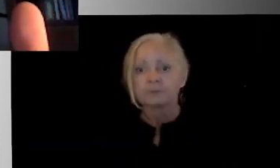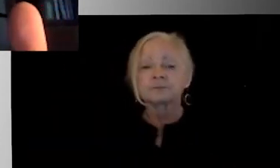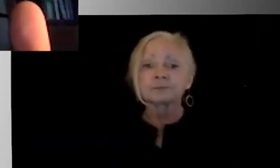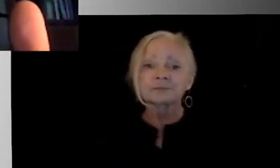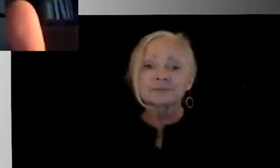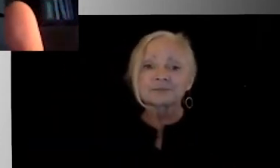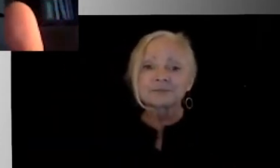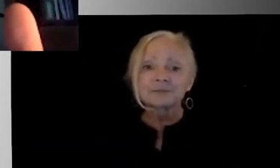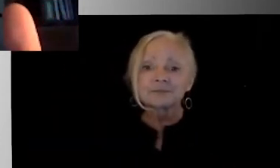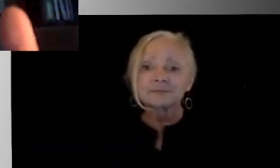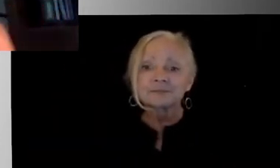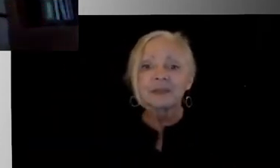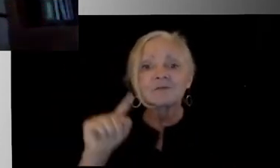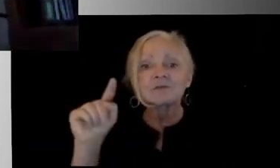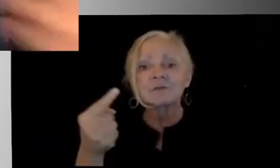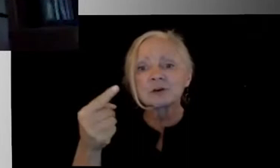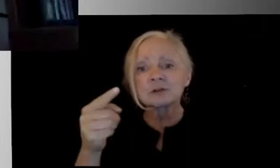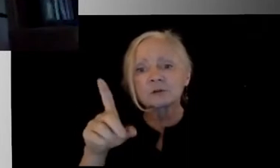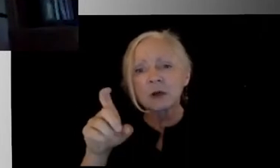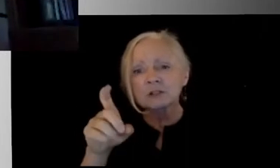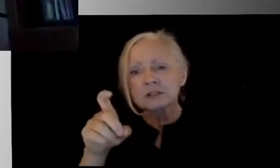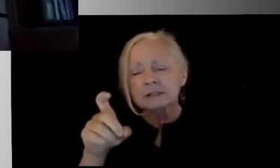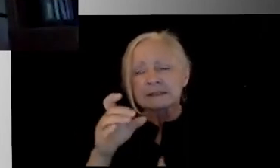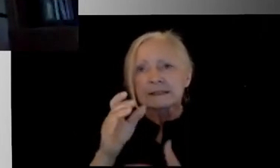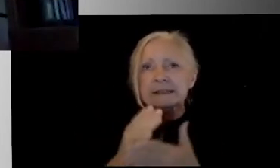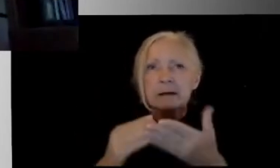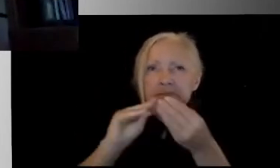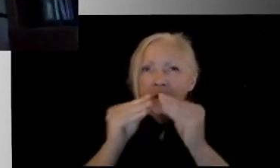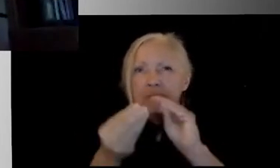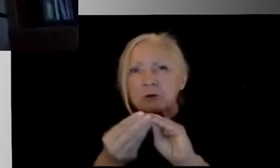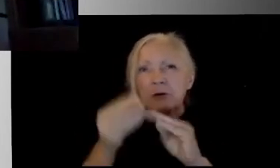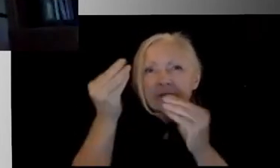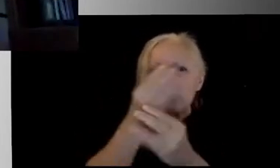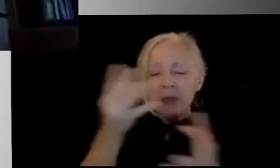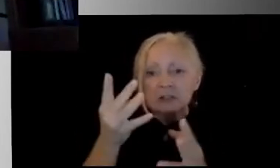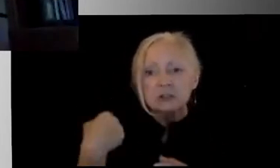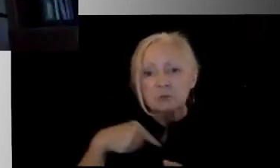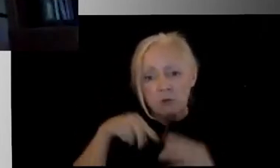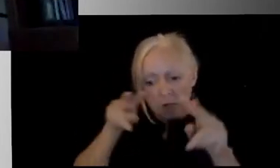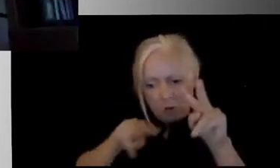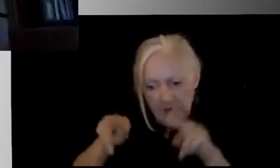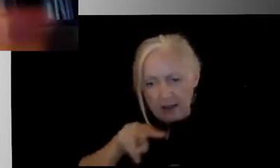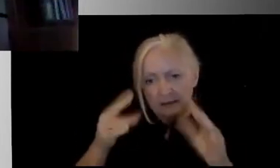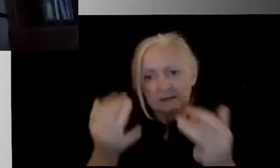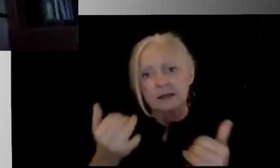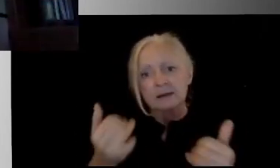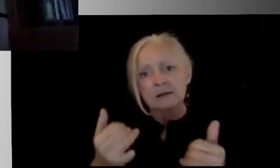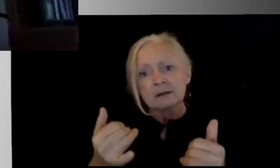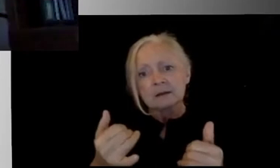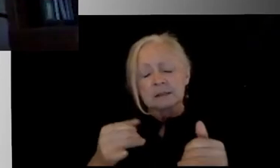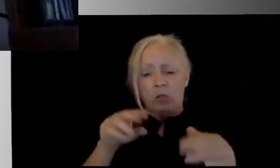of the data we were crunching today at WFII, and we were going through school reopening